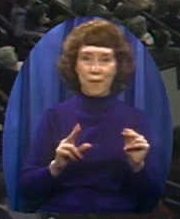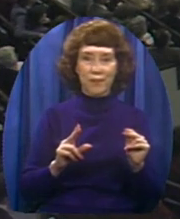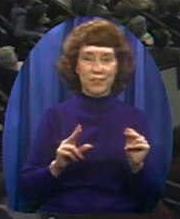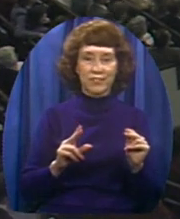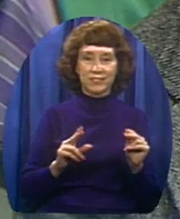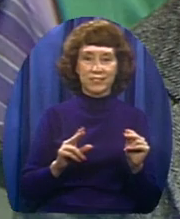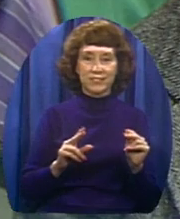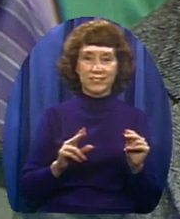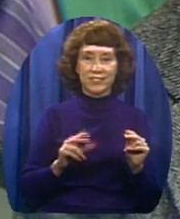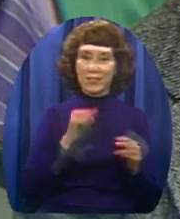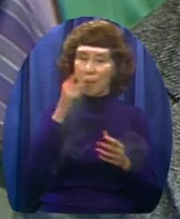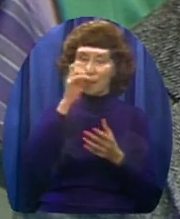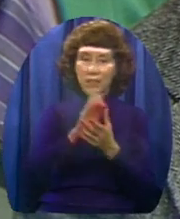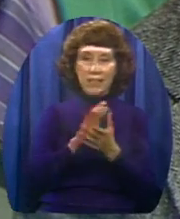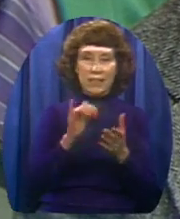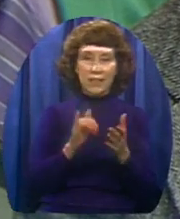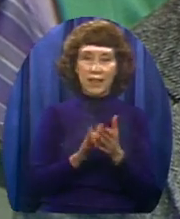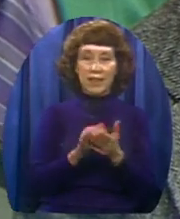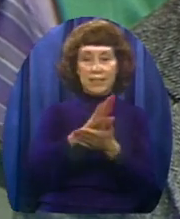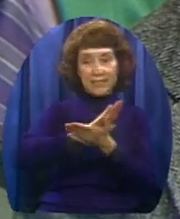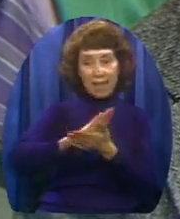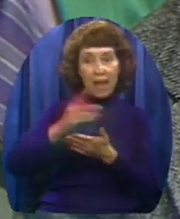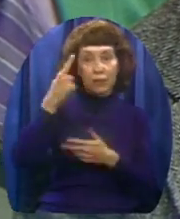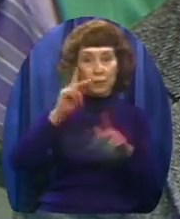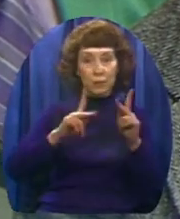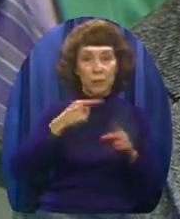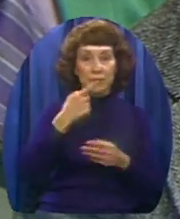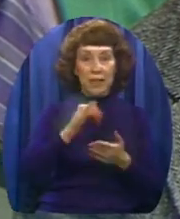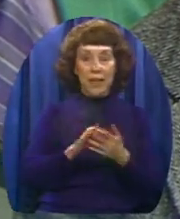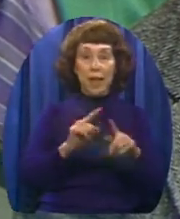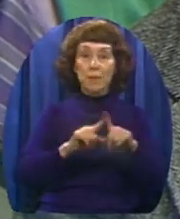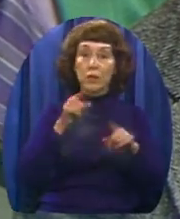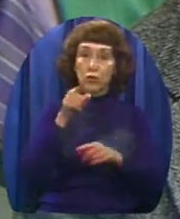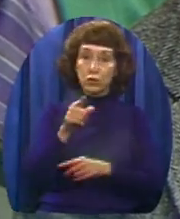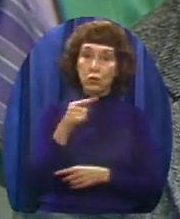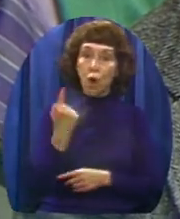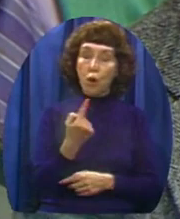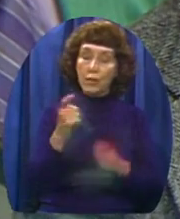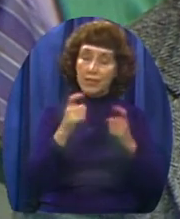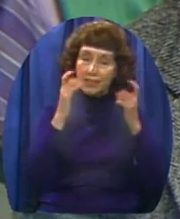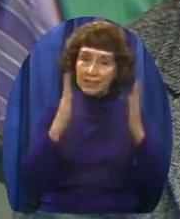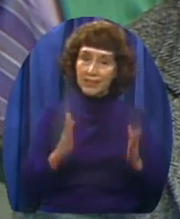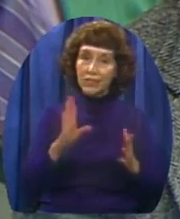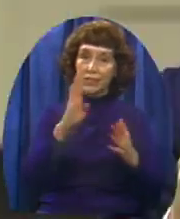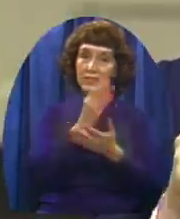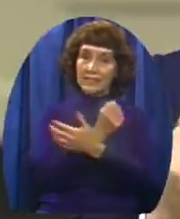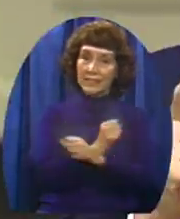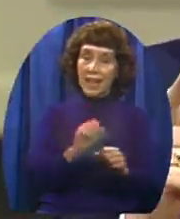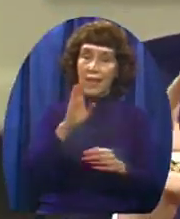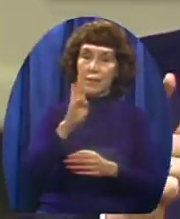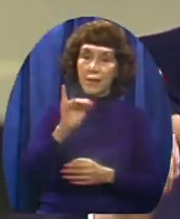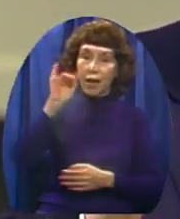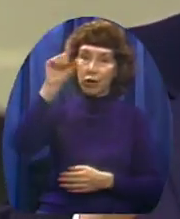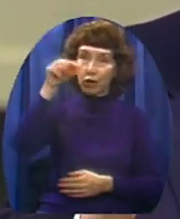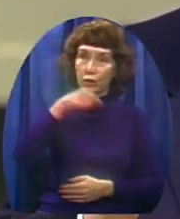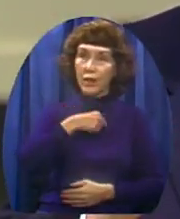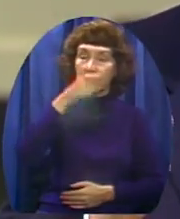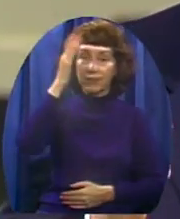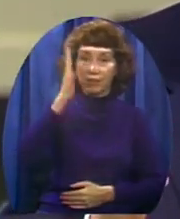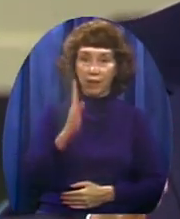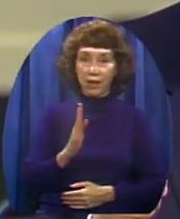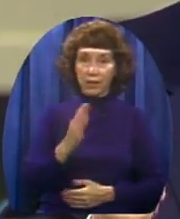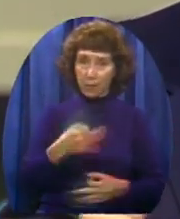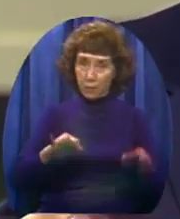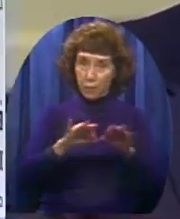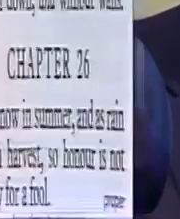But it's nice for them to say those things But you're nothing but a sinner Saved by the grace of God That's very important you understand Look at verse